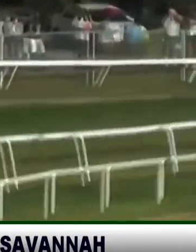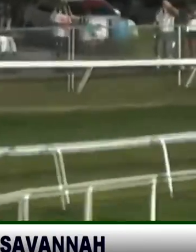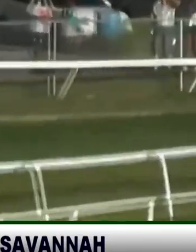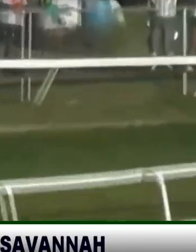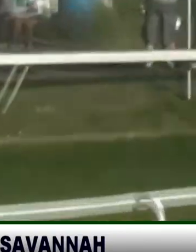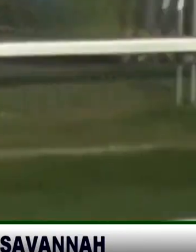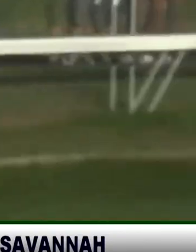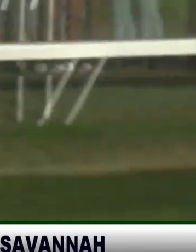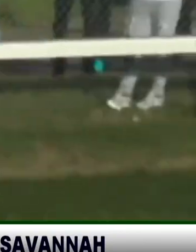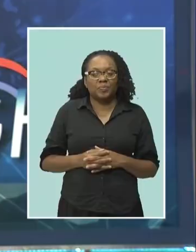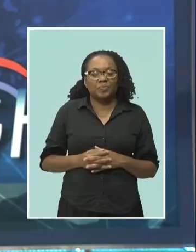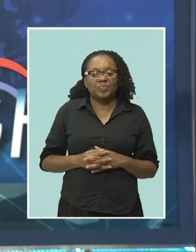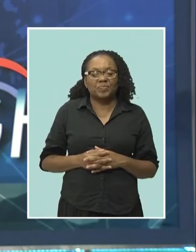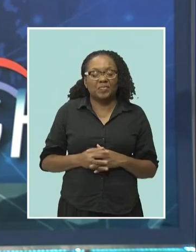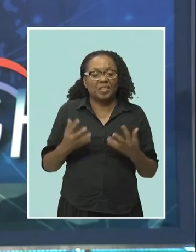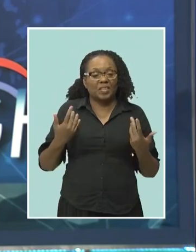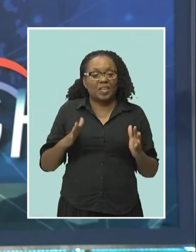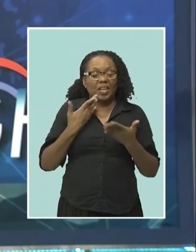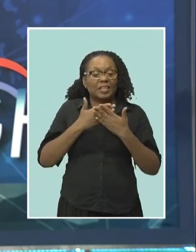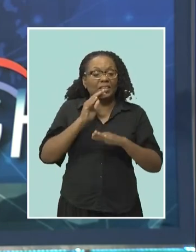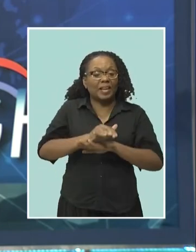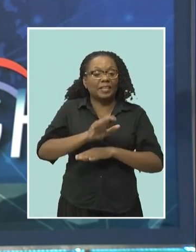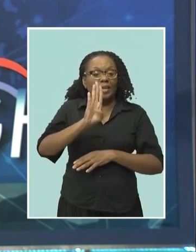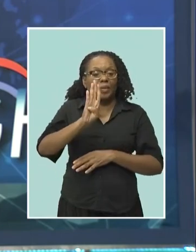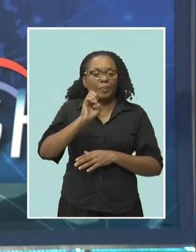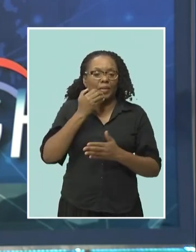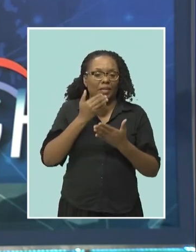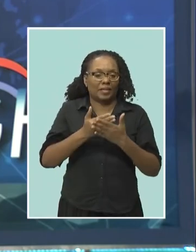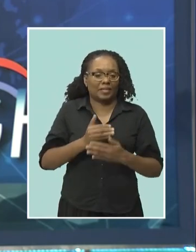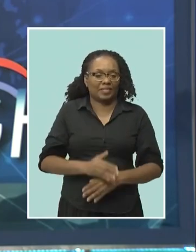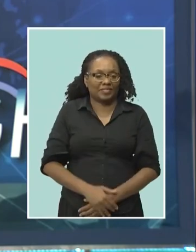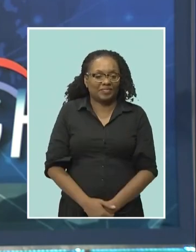in 105 and 3. That's our news. Good night and be good.